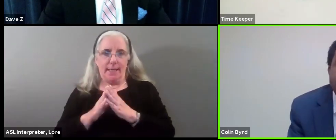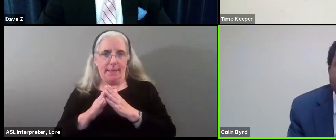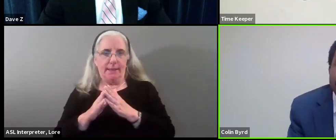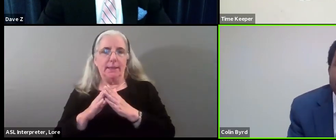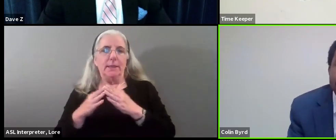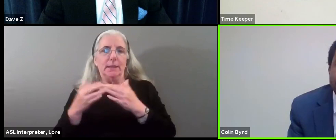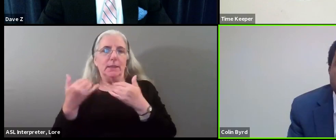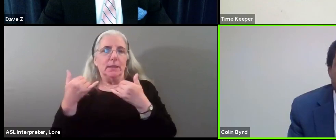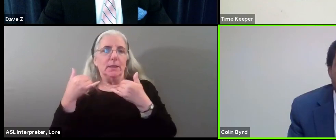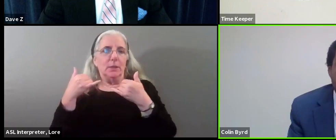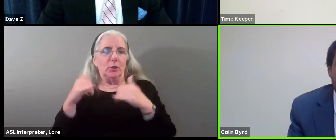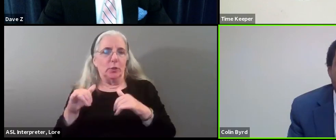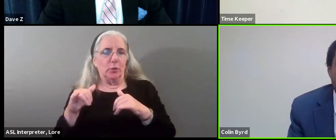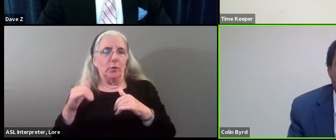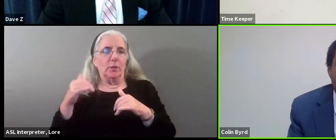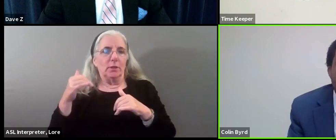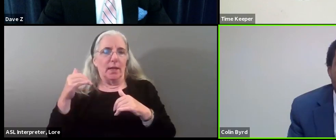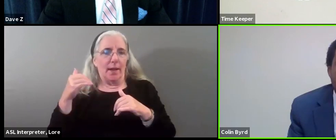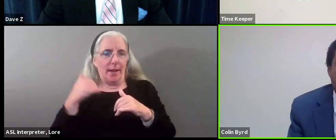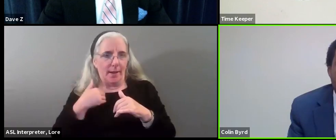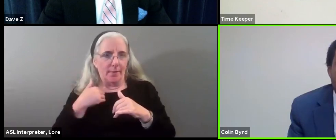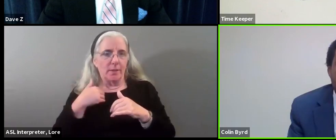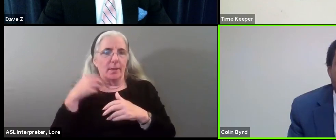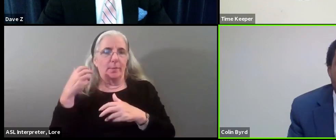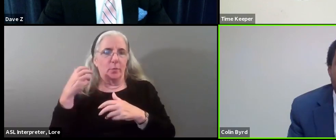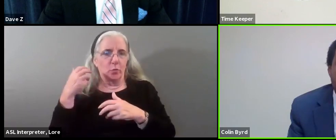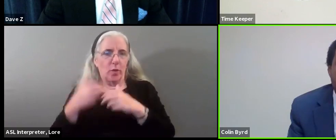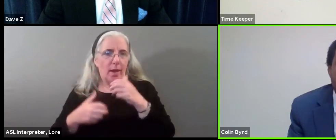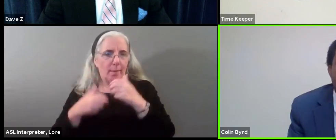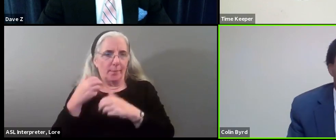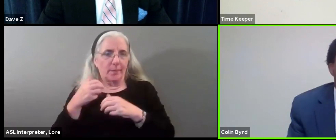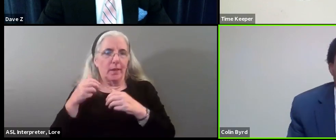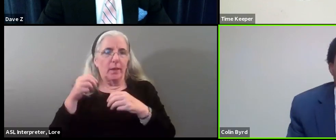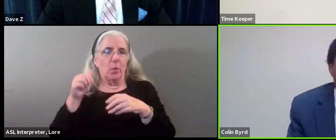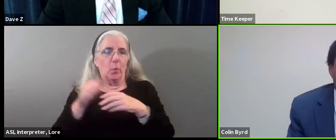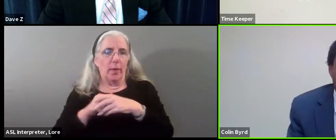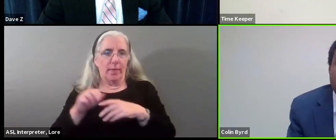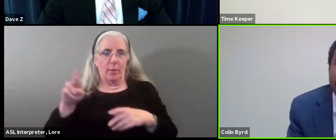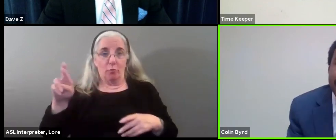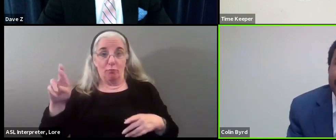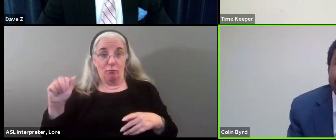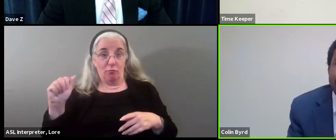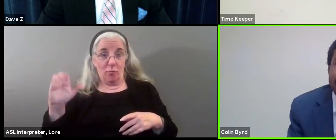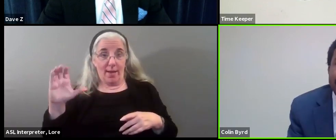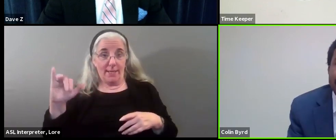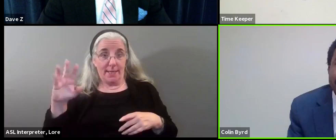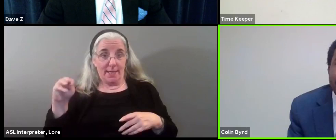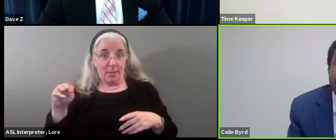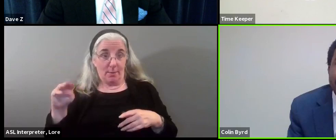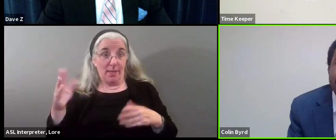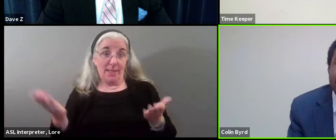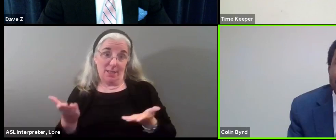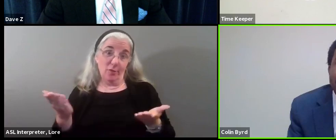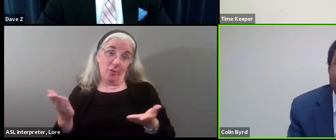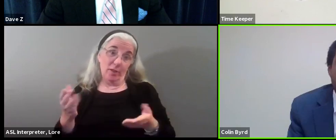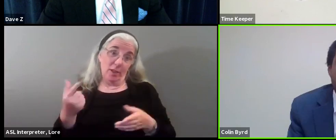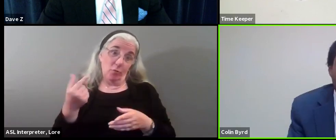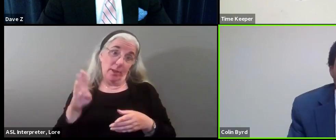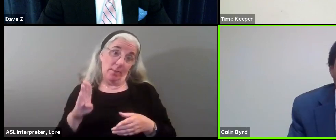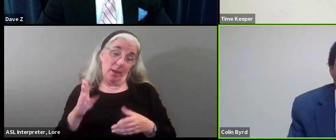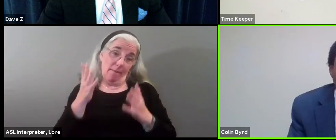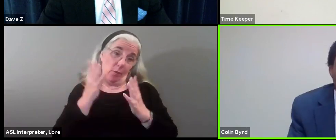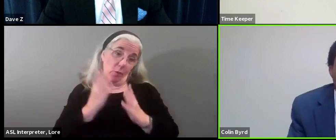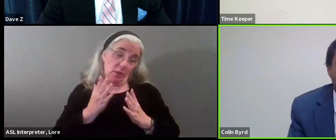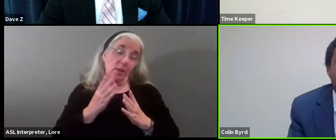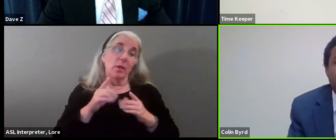the, uh, unfortunate disease of, of, green, uh, I'm sorry, of, uh, of racism. Um, and, and it, and in